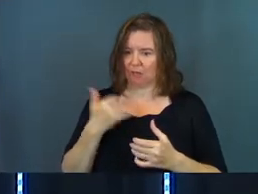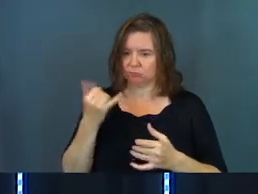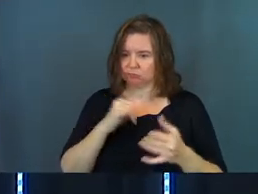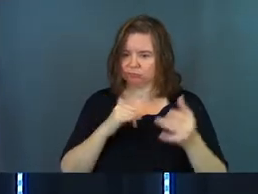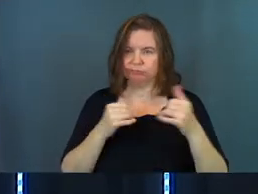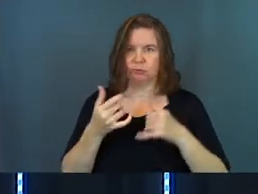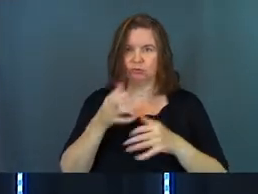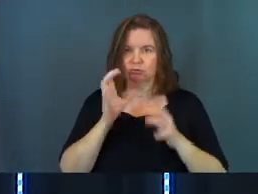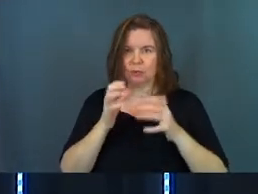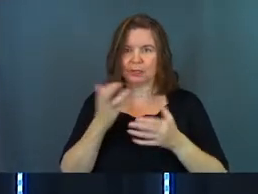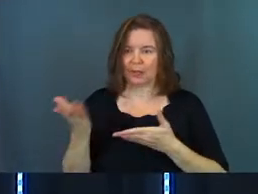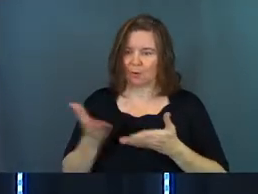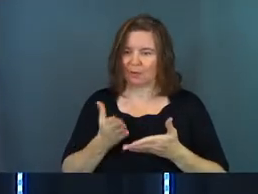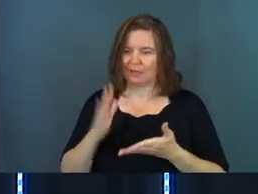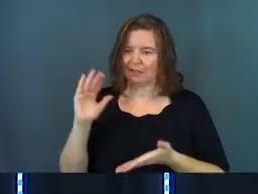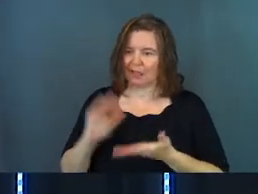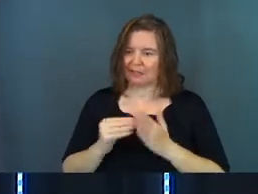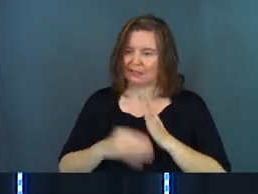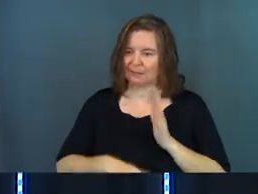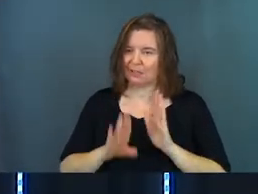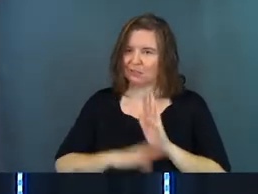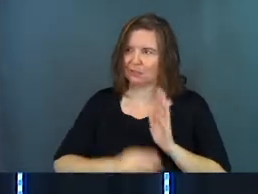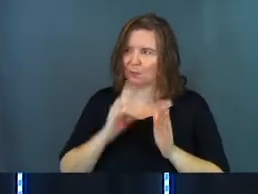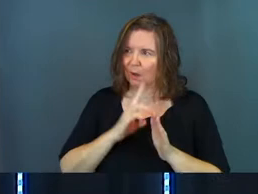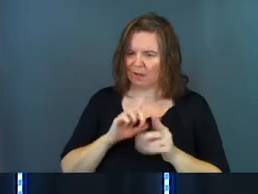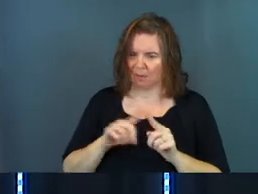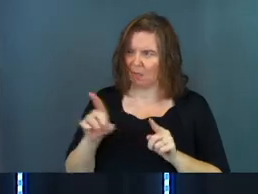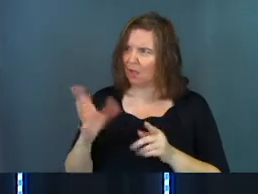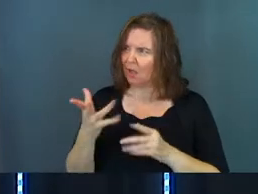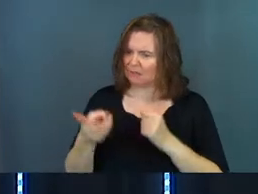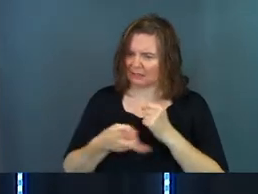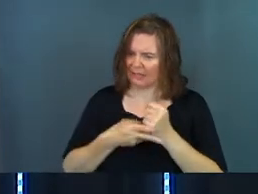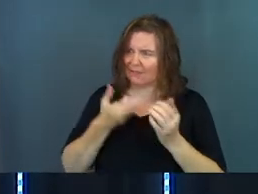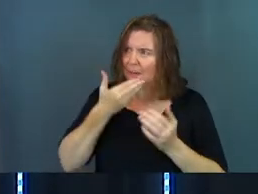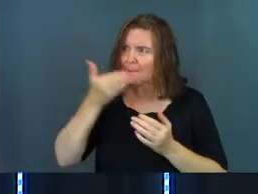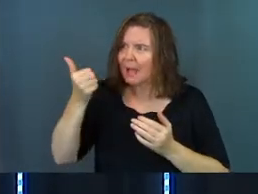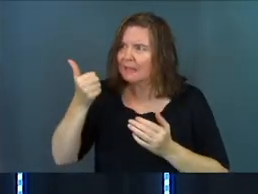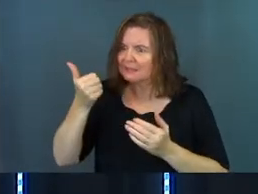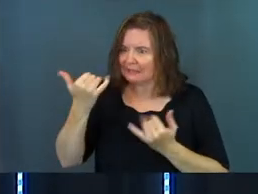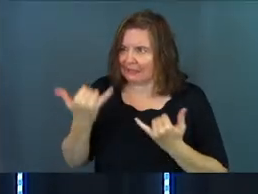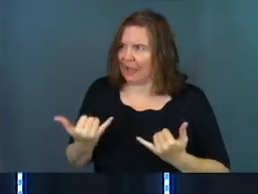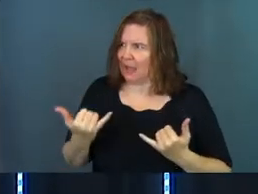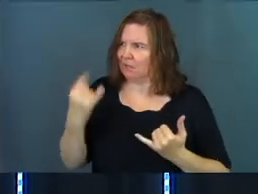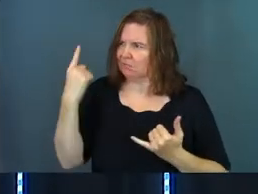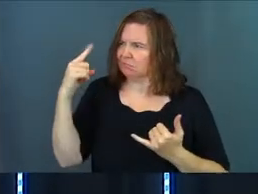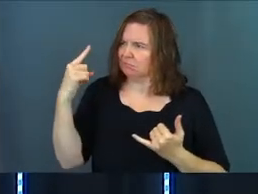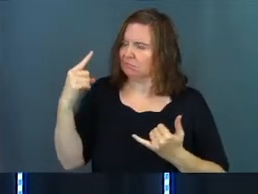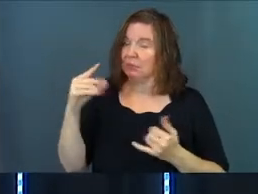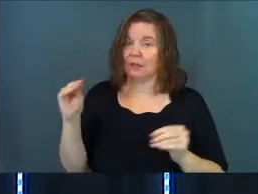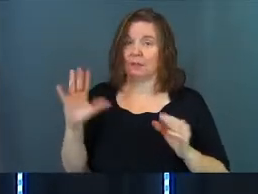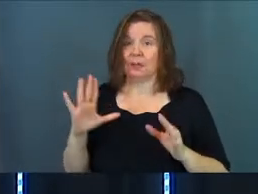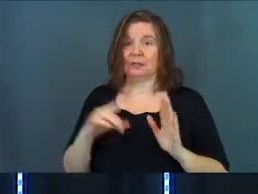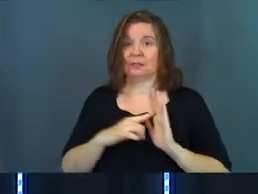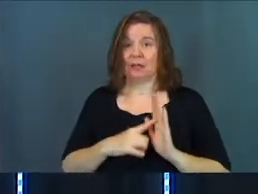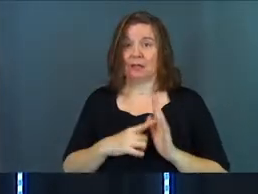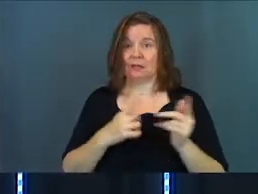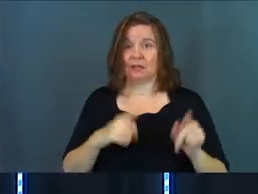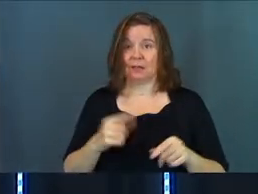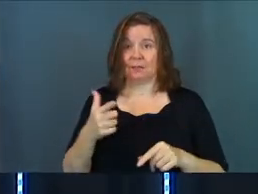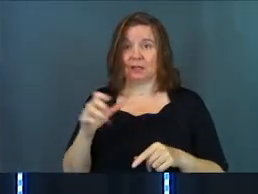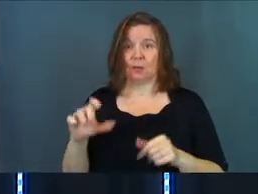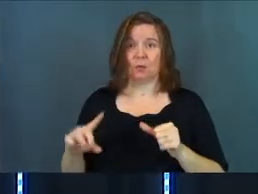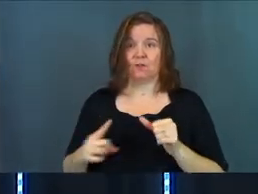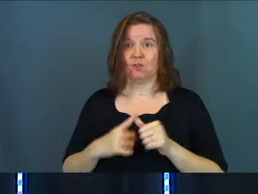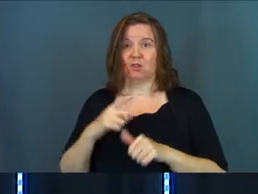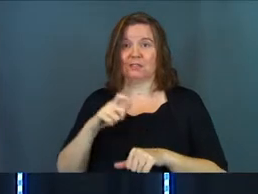lot to drink, he brings out the less expensive wine. But you have kept the best till now. And this miraculous sign at Canaan and Galilee